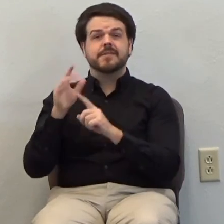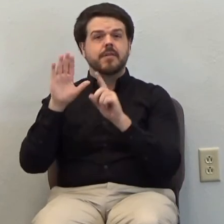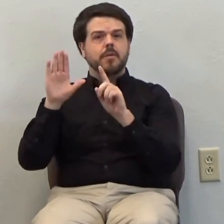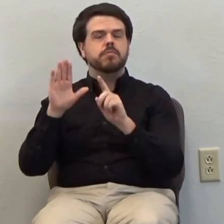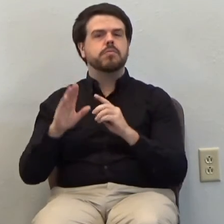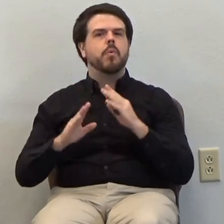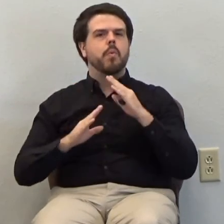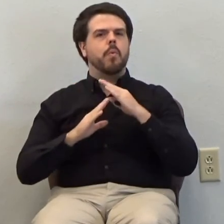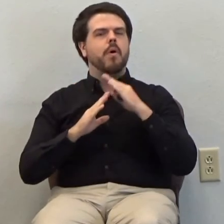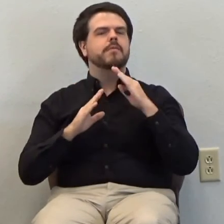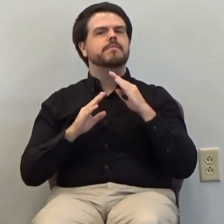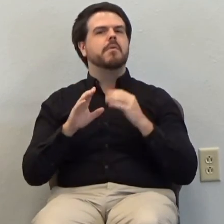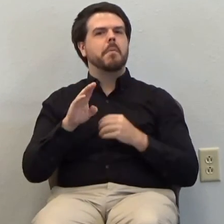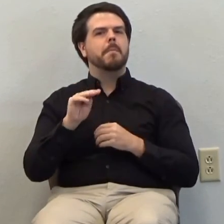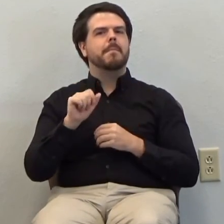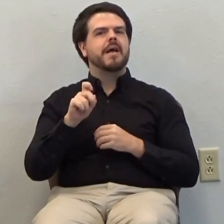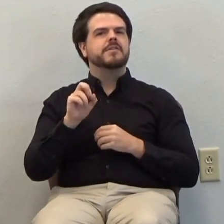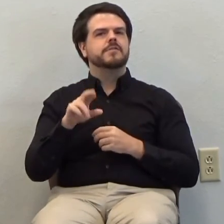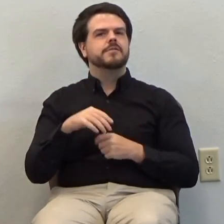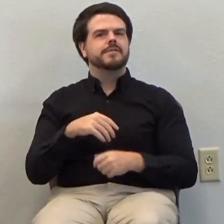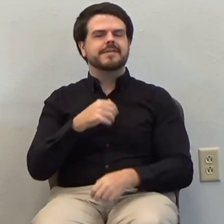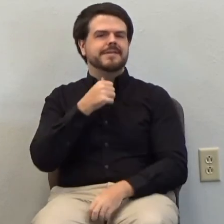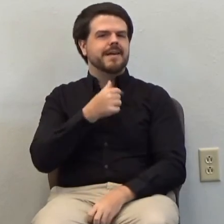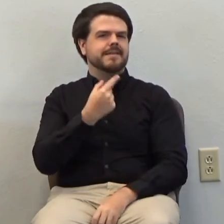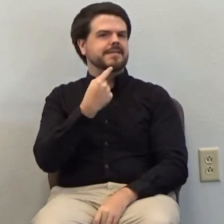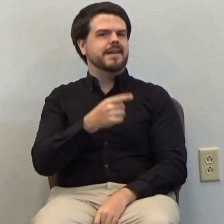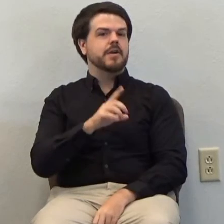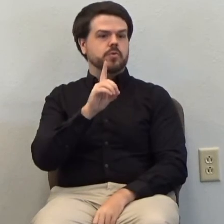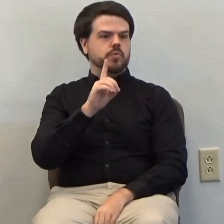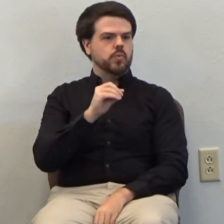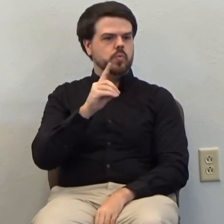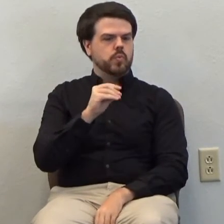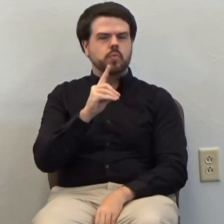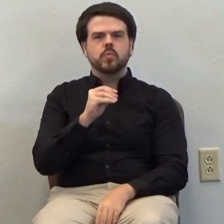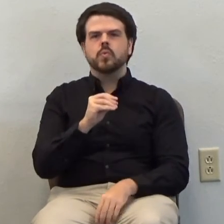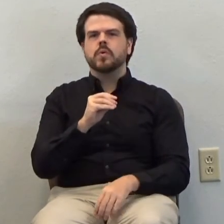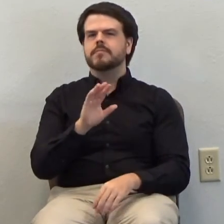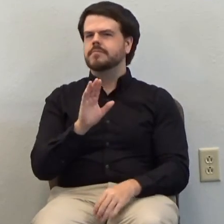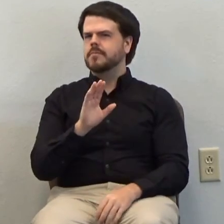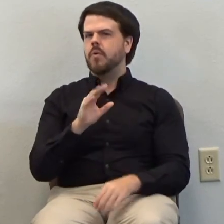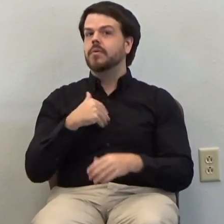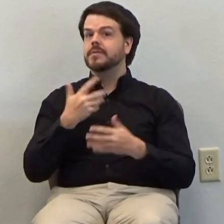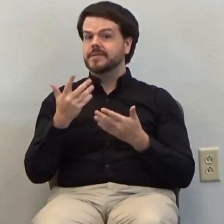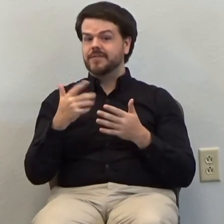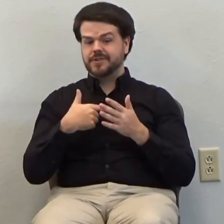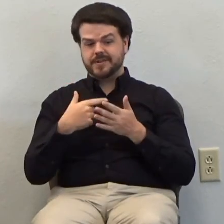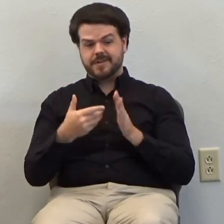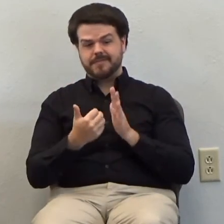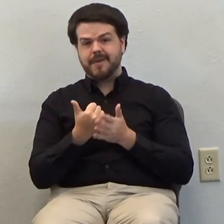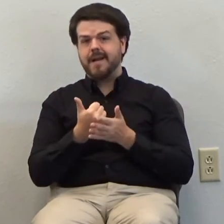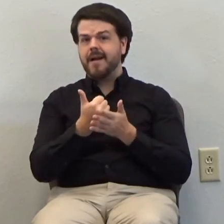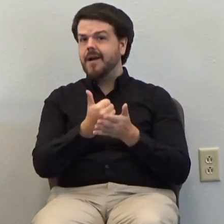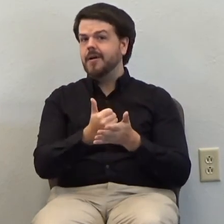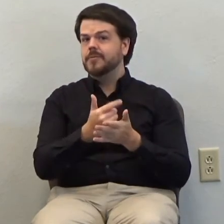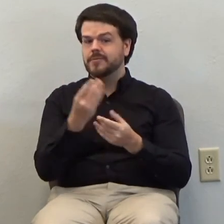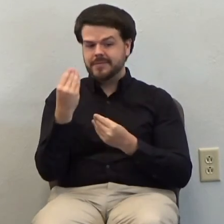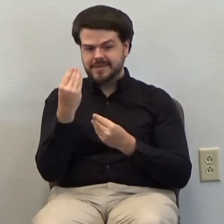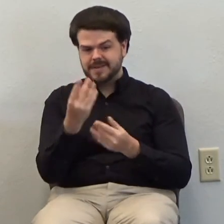he just doesn't say do this and do that but he says not only will I help you by feeding you